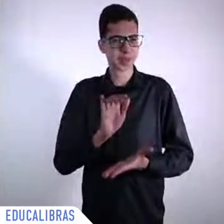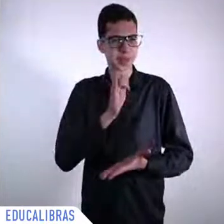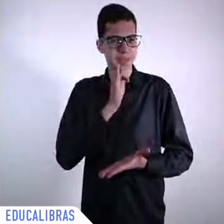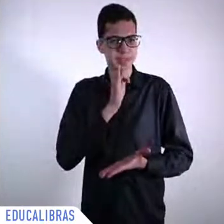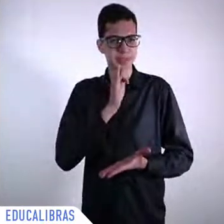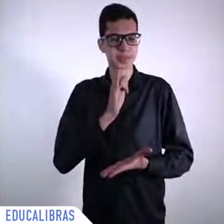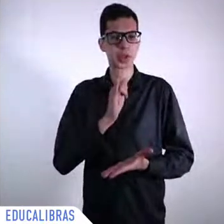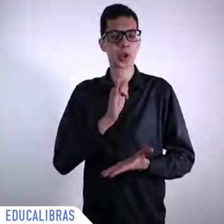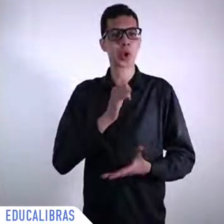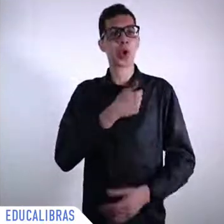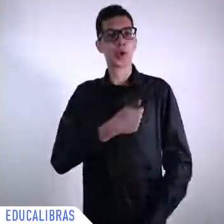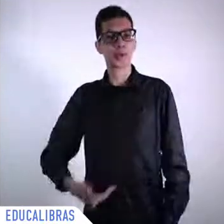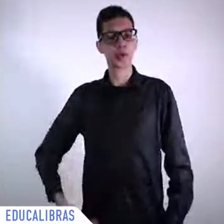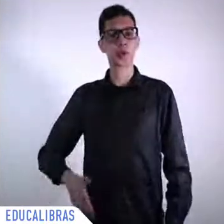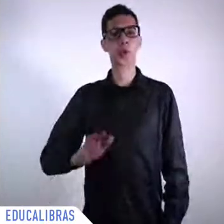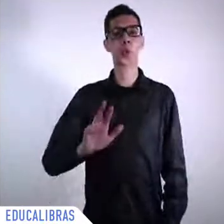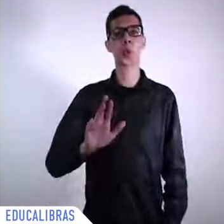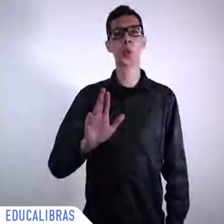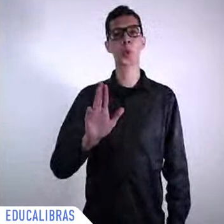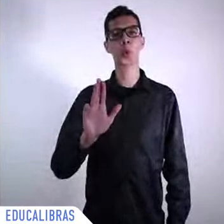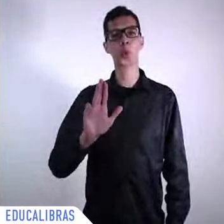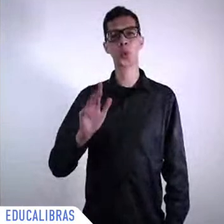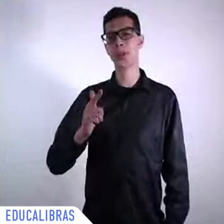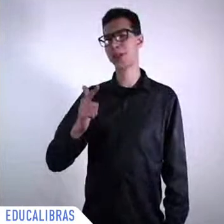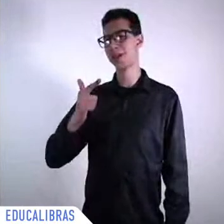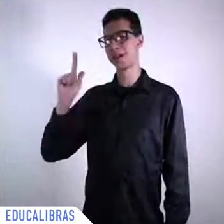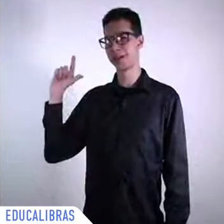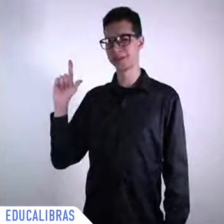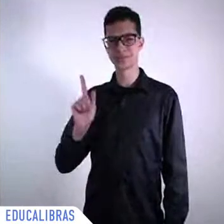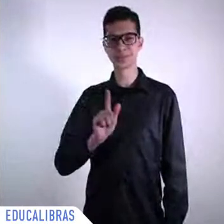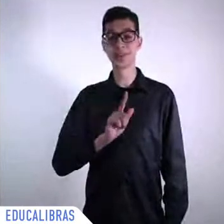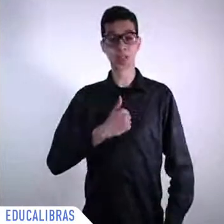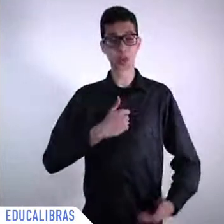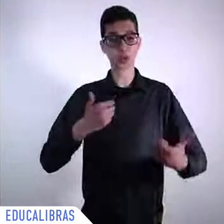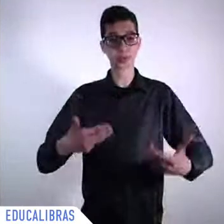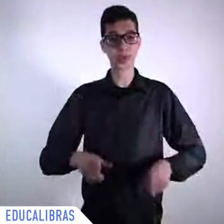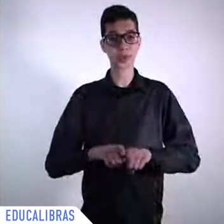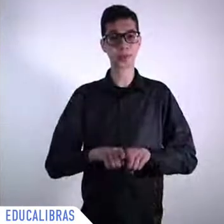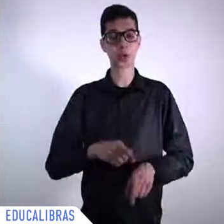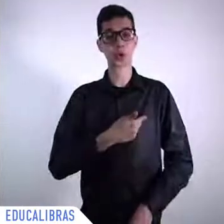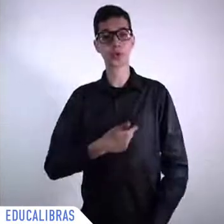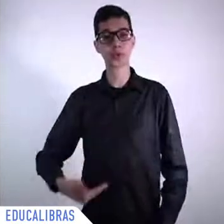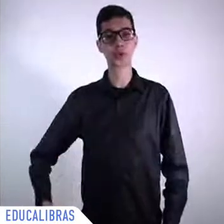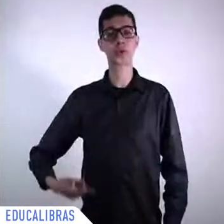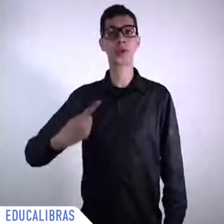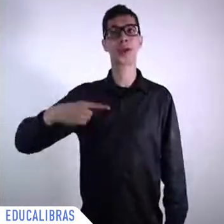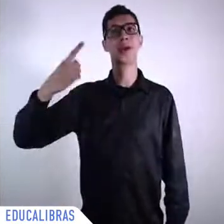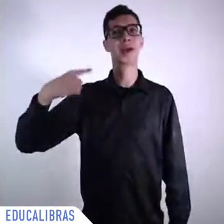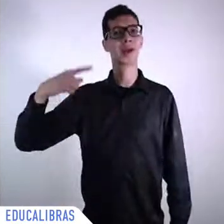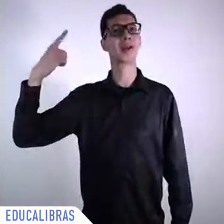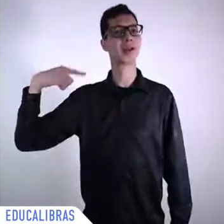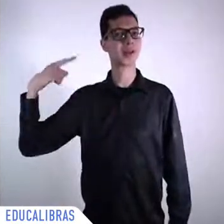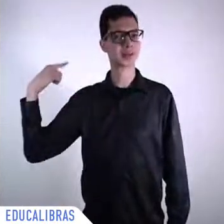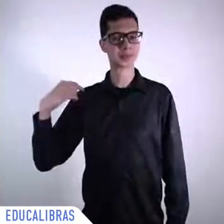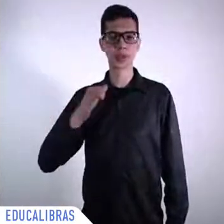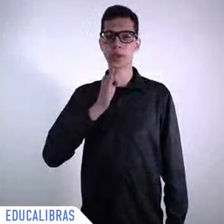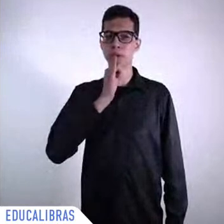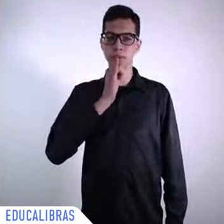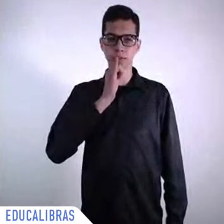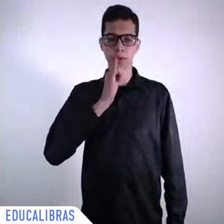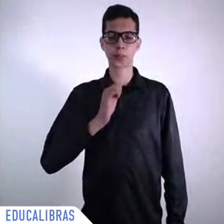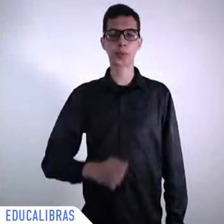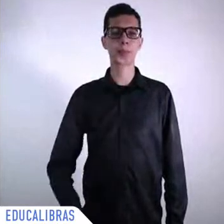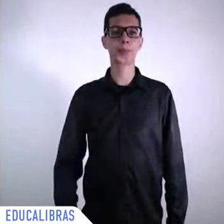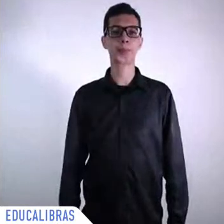governments when I was ambassador I worked together with the minister of Cardoso to guarantee the famous its part actually since we're